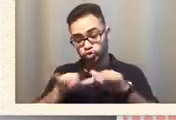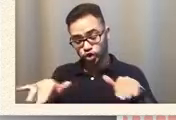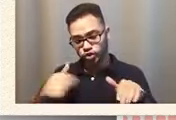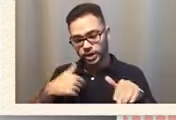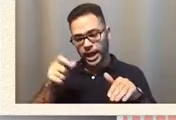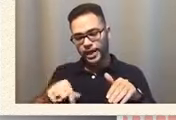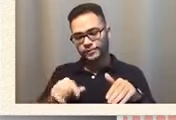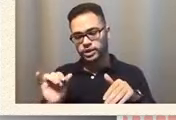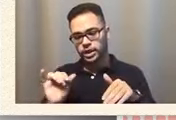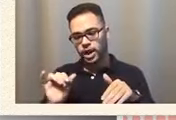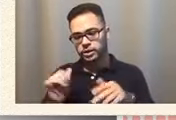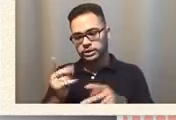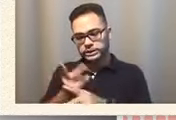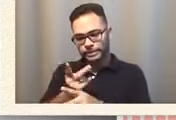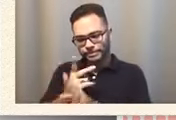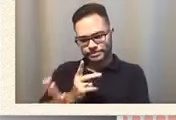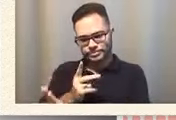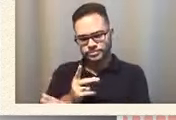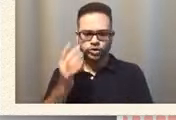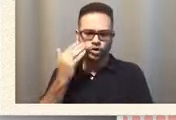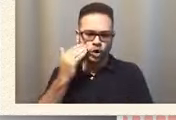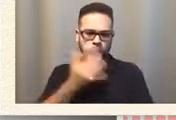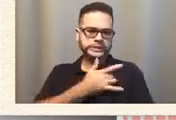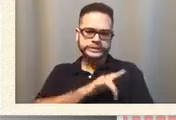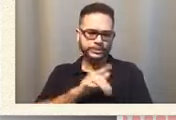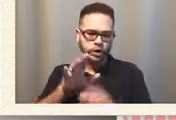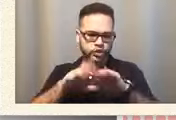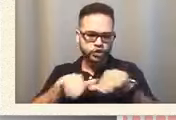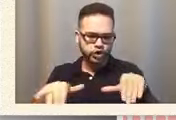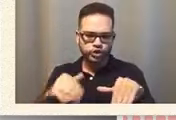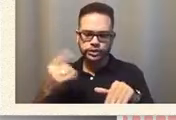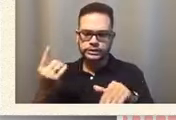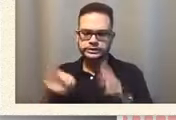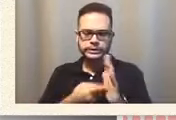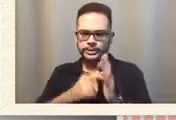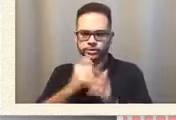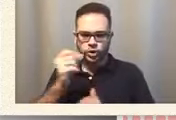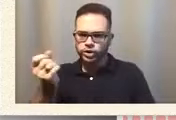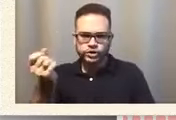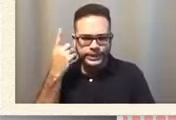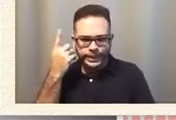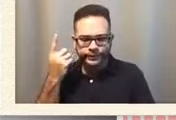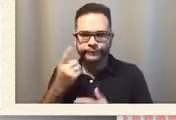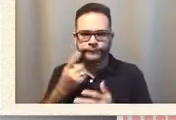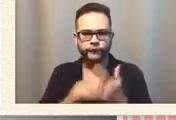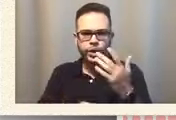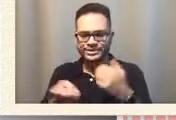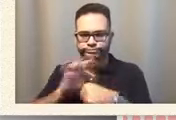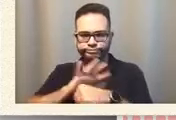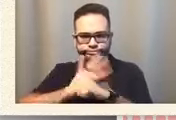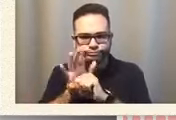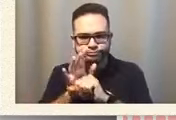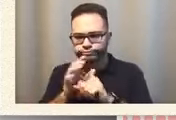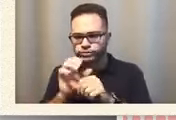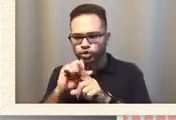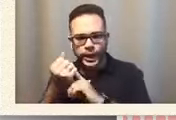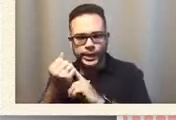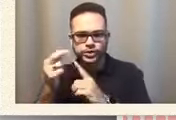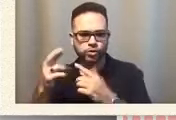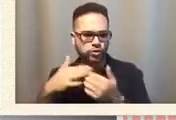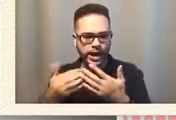hold on i mean typical kids always sometimes don't understand what the situation might care you know might be